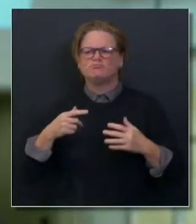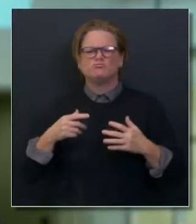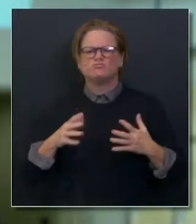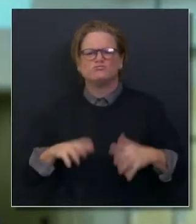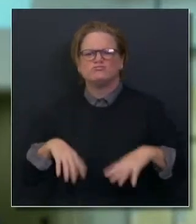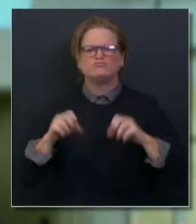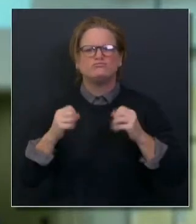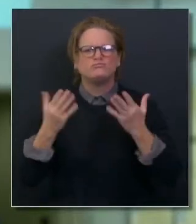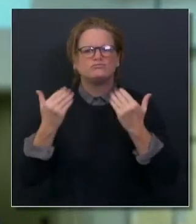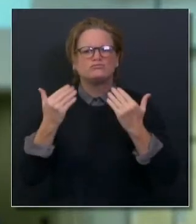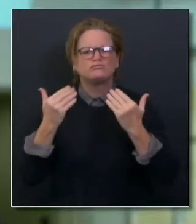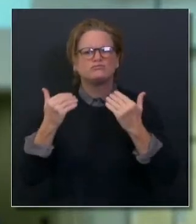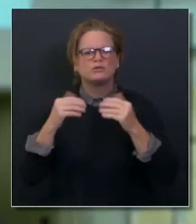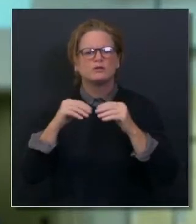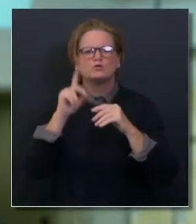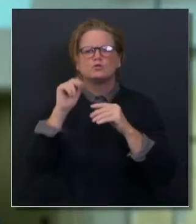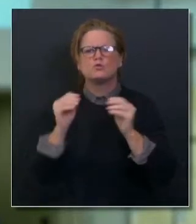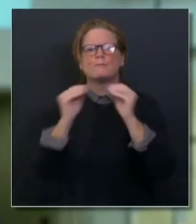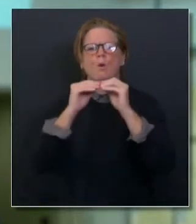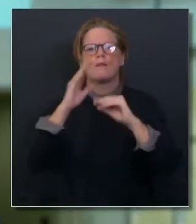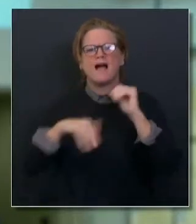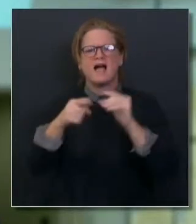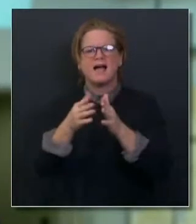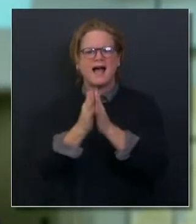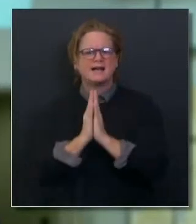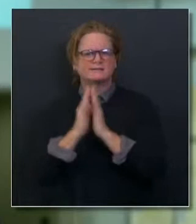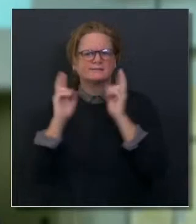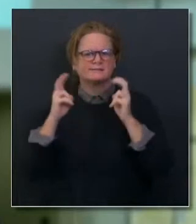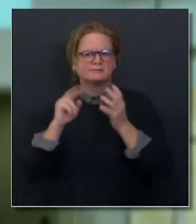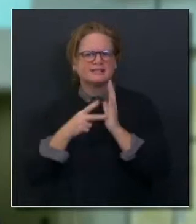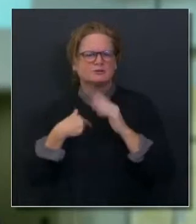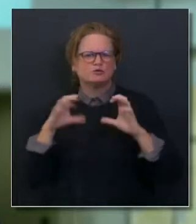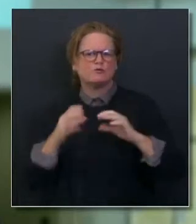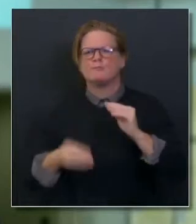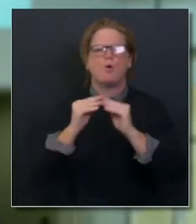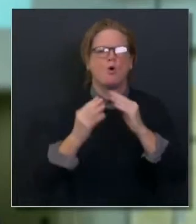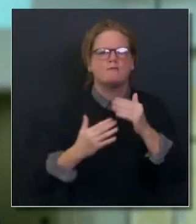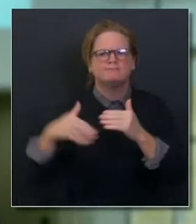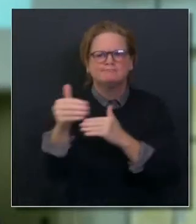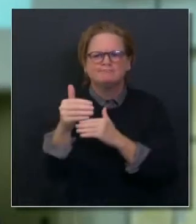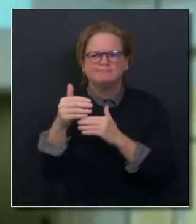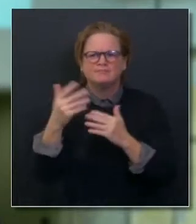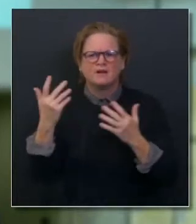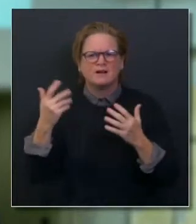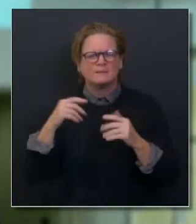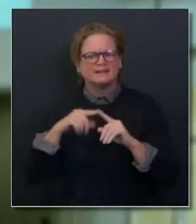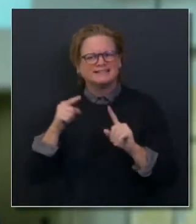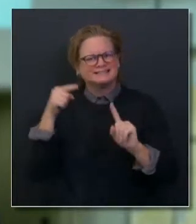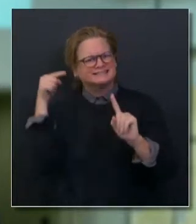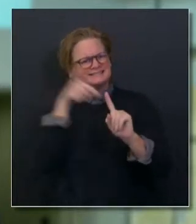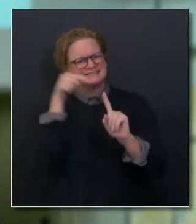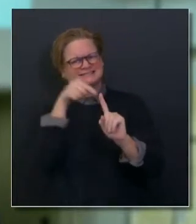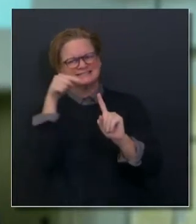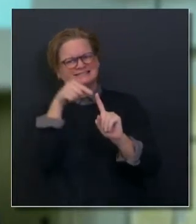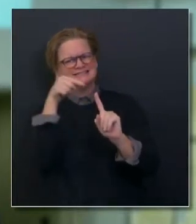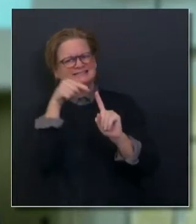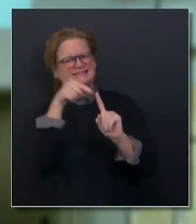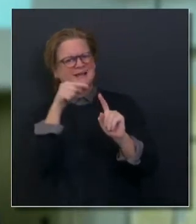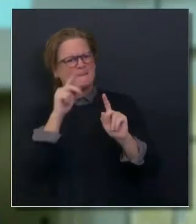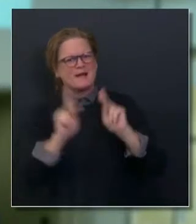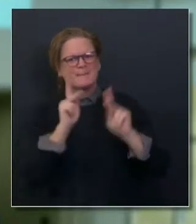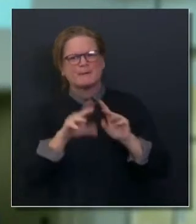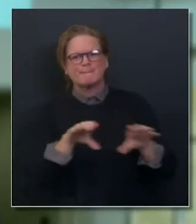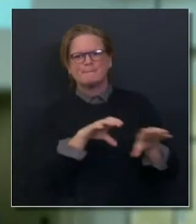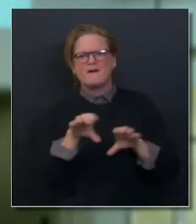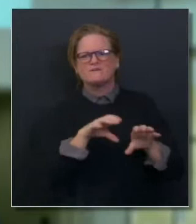make sure that we can provide as high-quality care as possible given the volume of patients. But still, our first go-to strategy